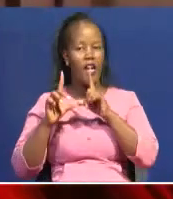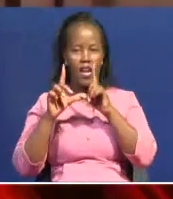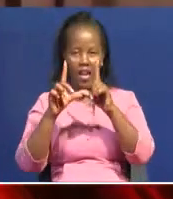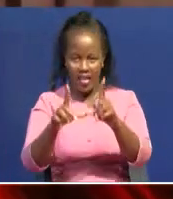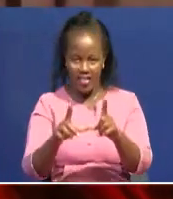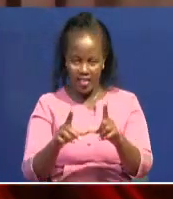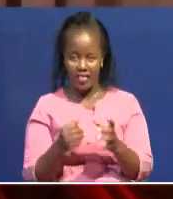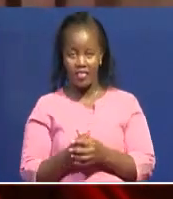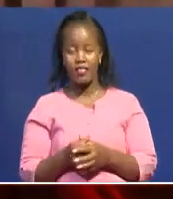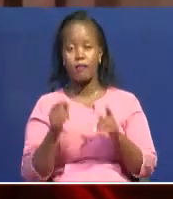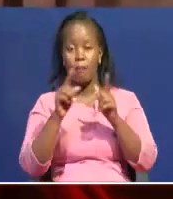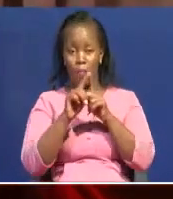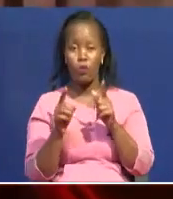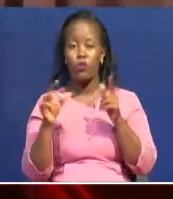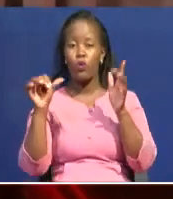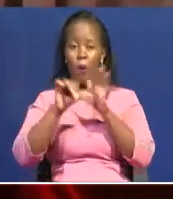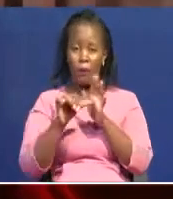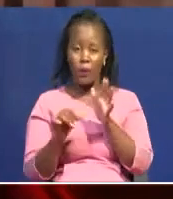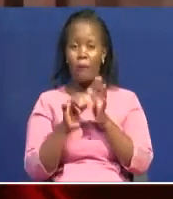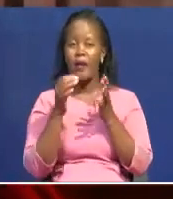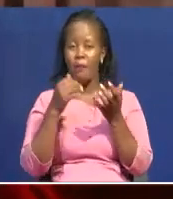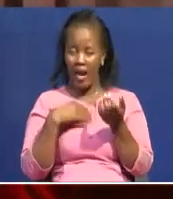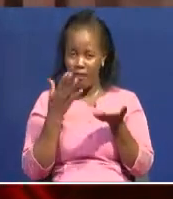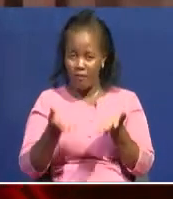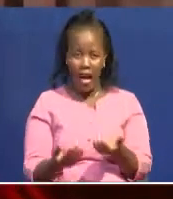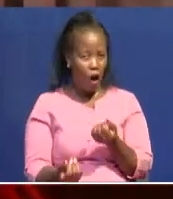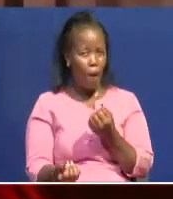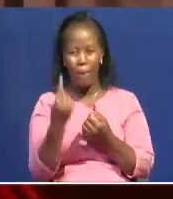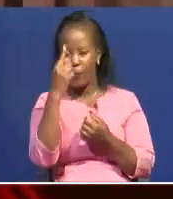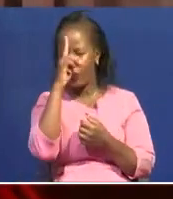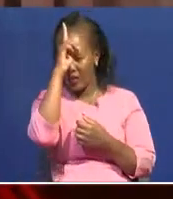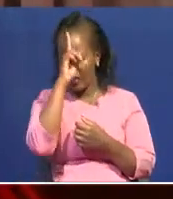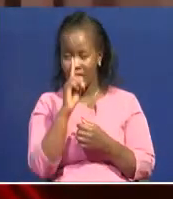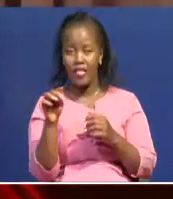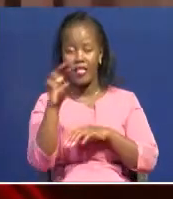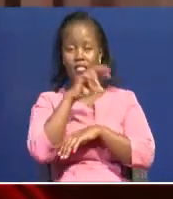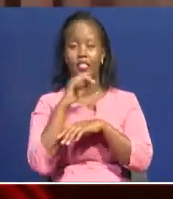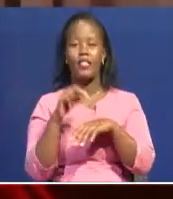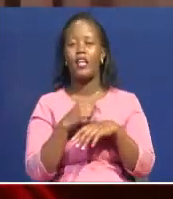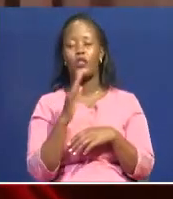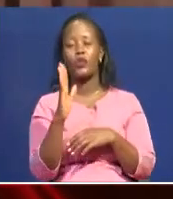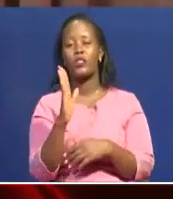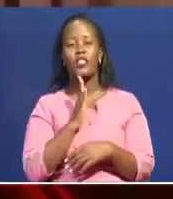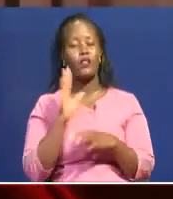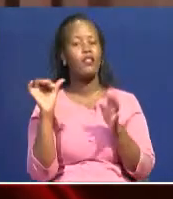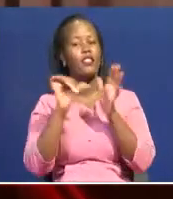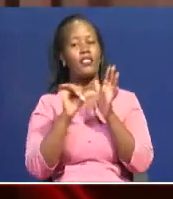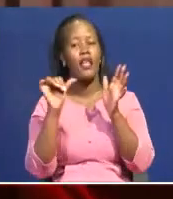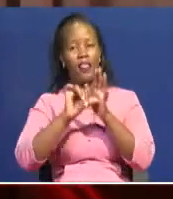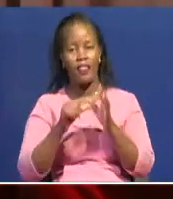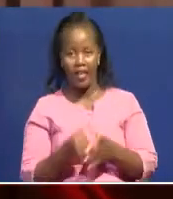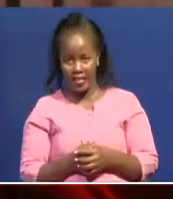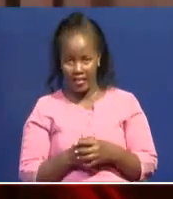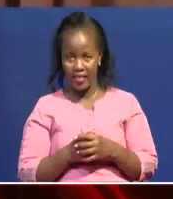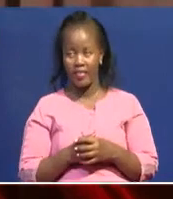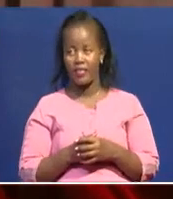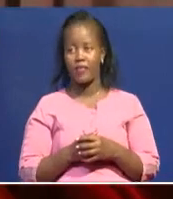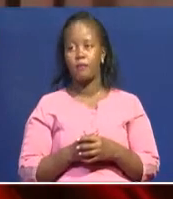and the problem has evolved into a serious national security threat. To start with,